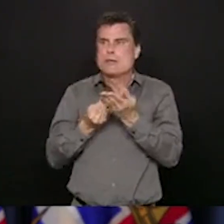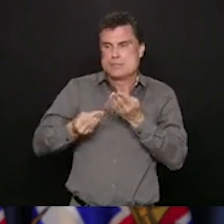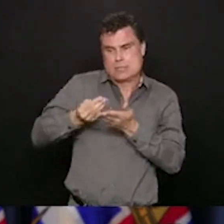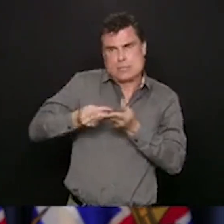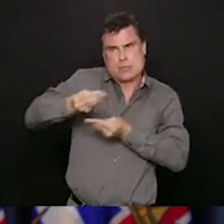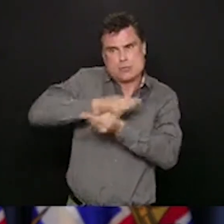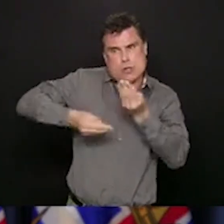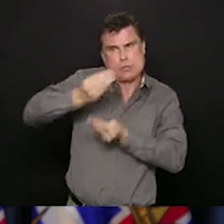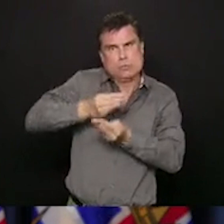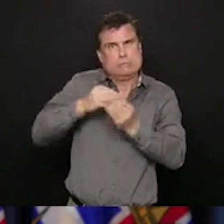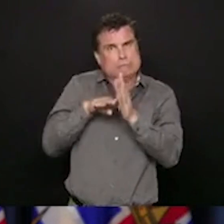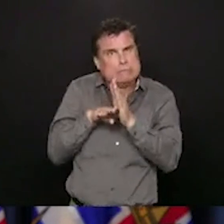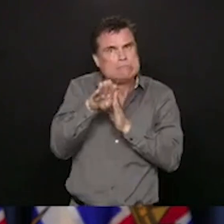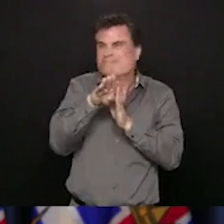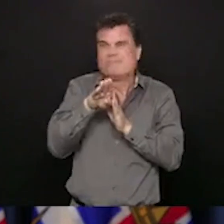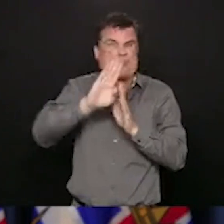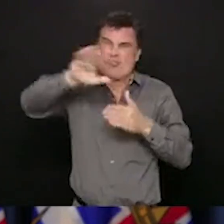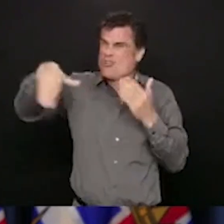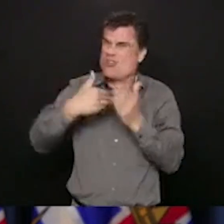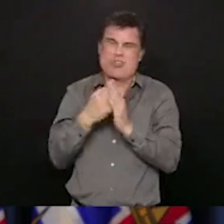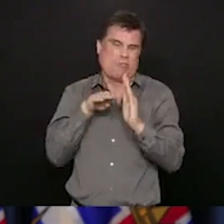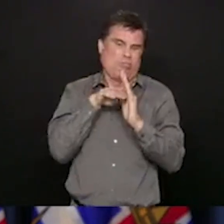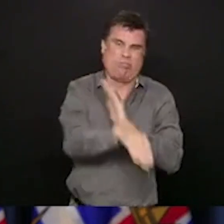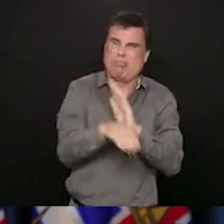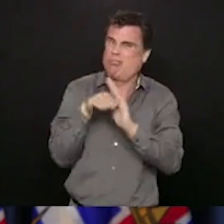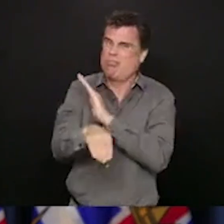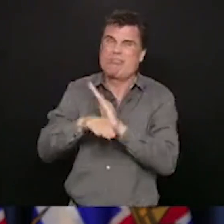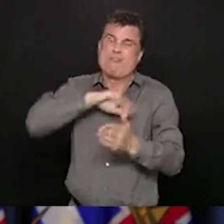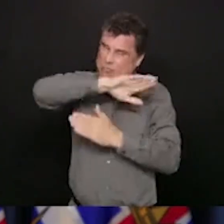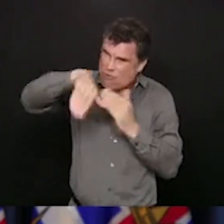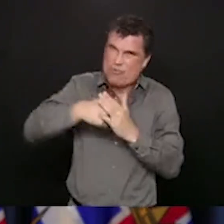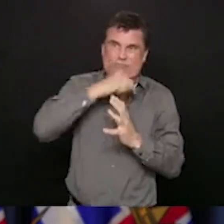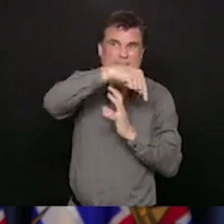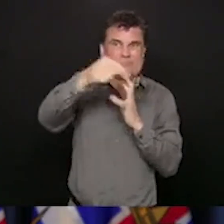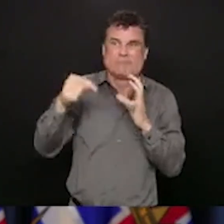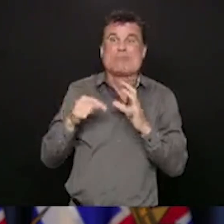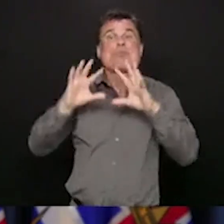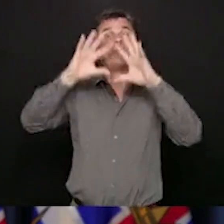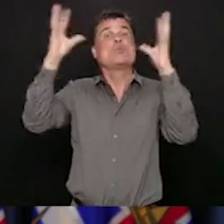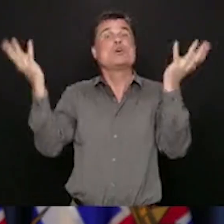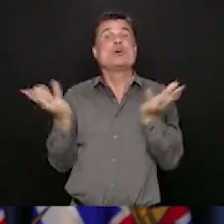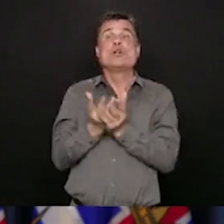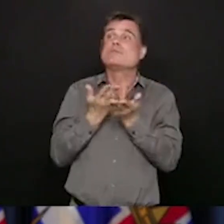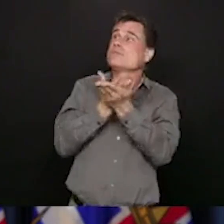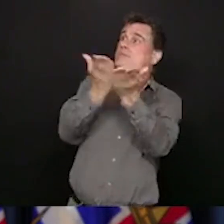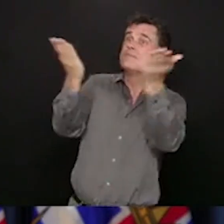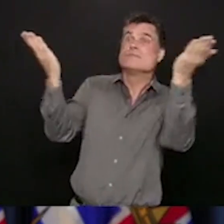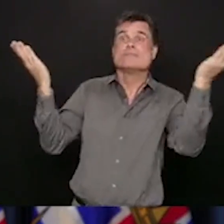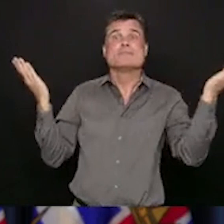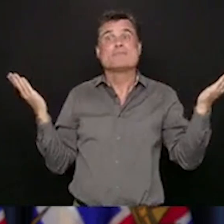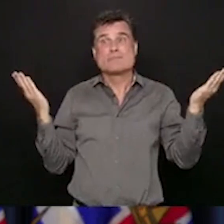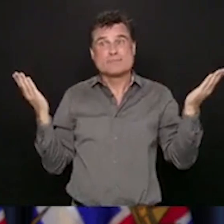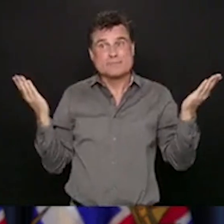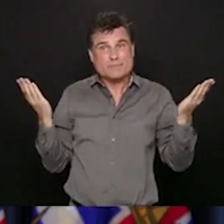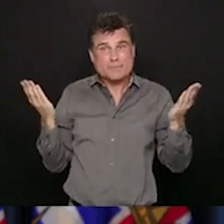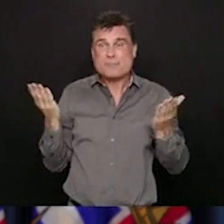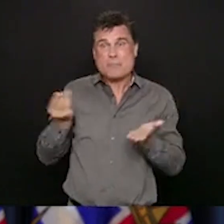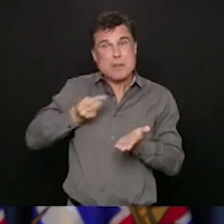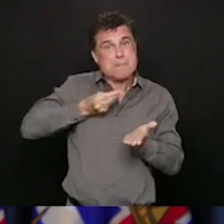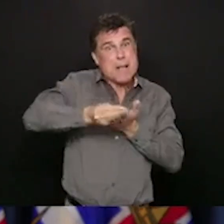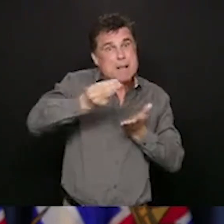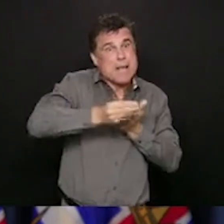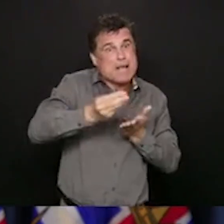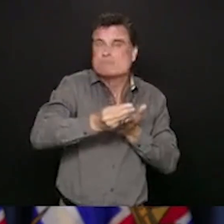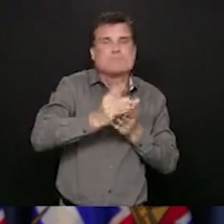us from for a long, long time, the world has stopped buying, British Columbians have stopped buying, and so therefore we're going to see a reduction in